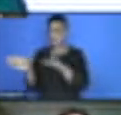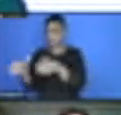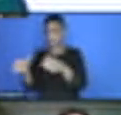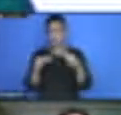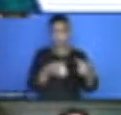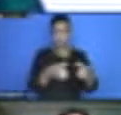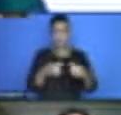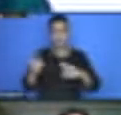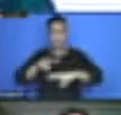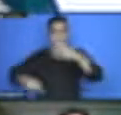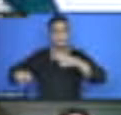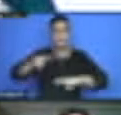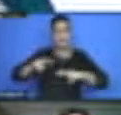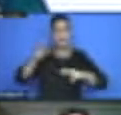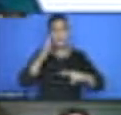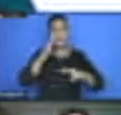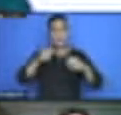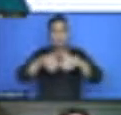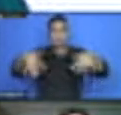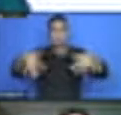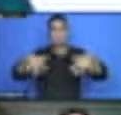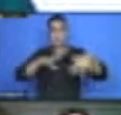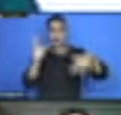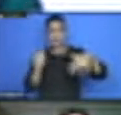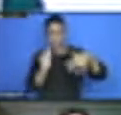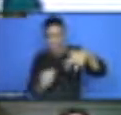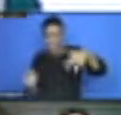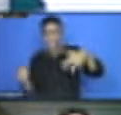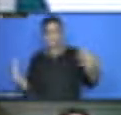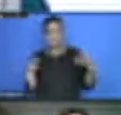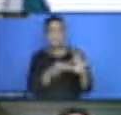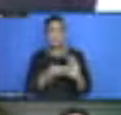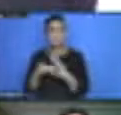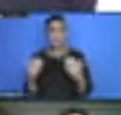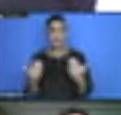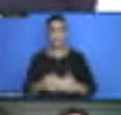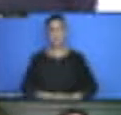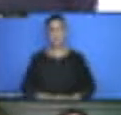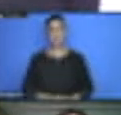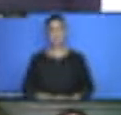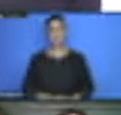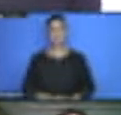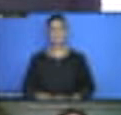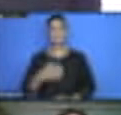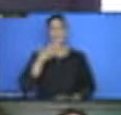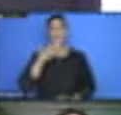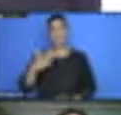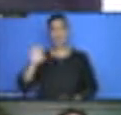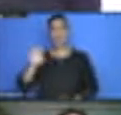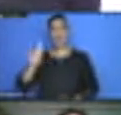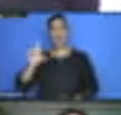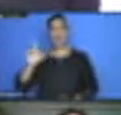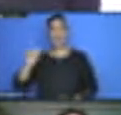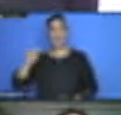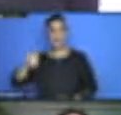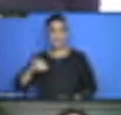authorities in Africa? Mr. Thank you very much, Eldam, Your Excellencies, distinguished fellow panelists,